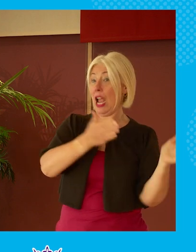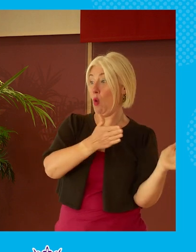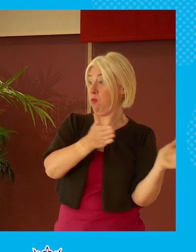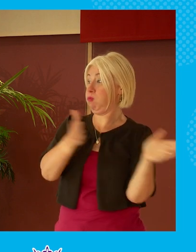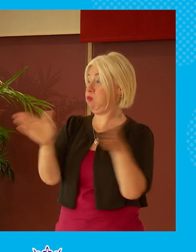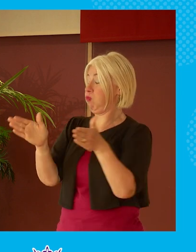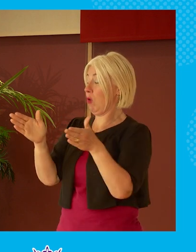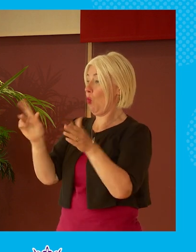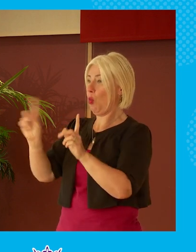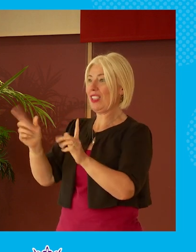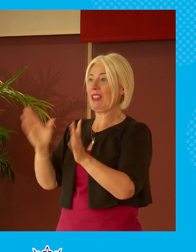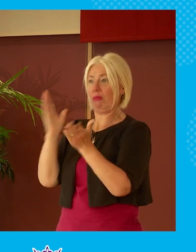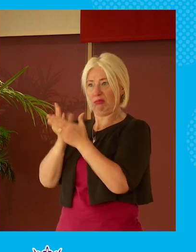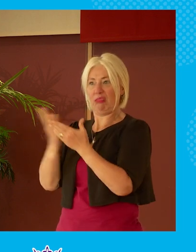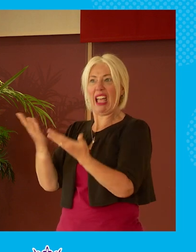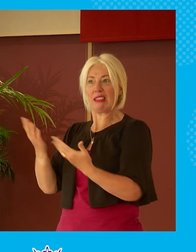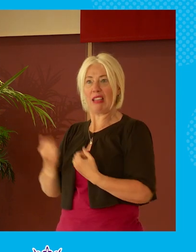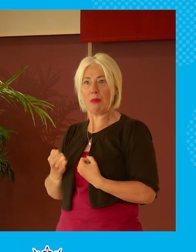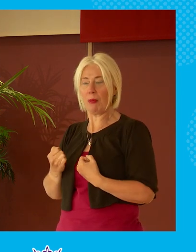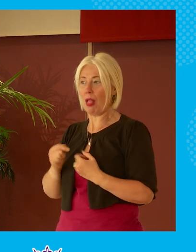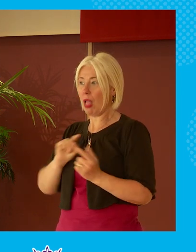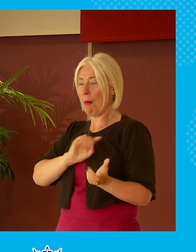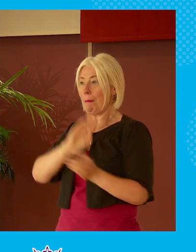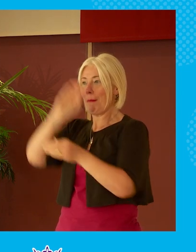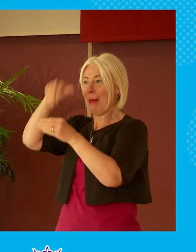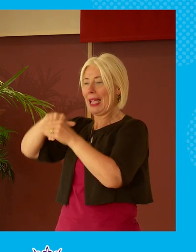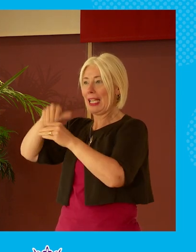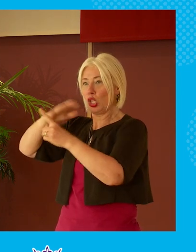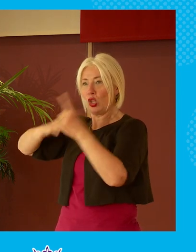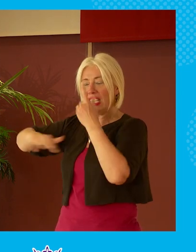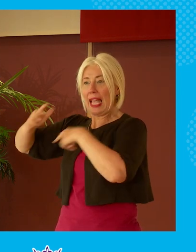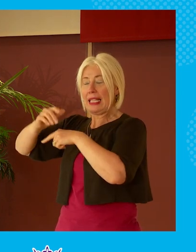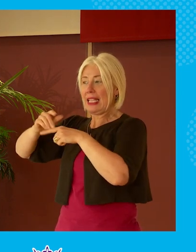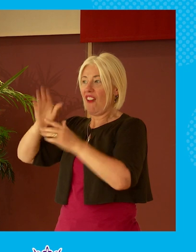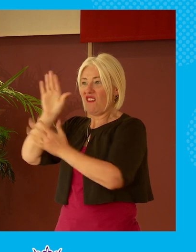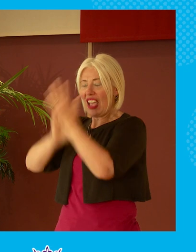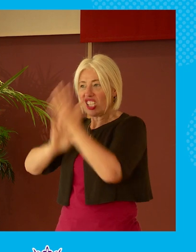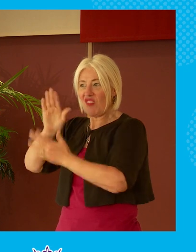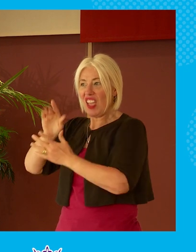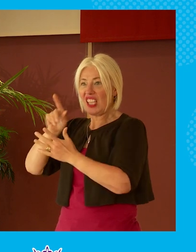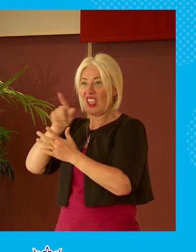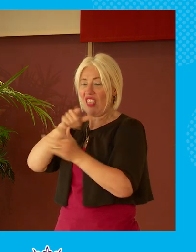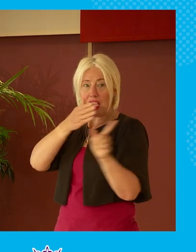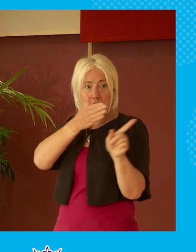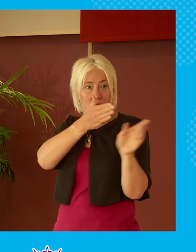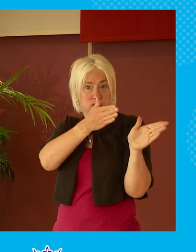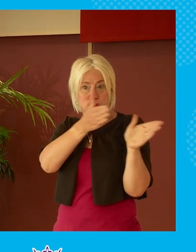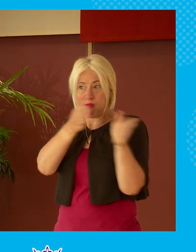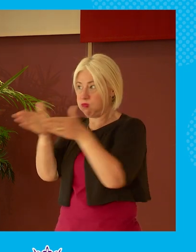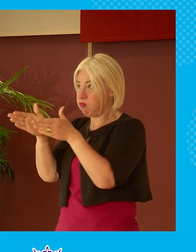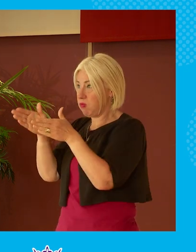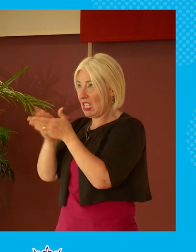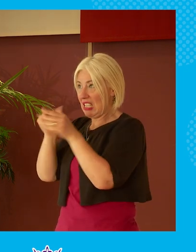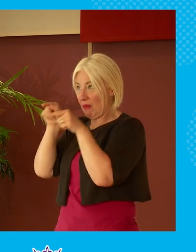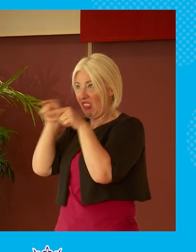acceptable that is now manifesting itself back into those face-to-face um encounters and and engagements pira